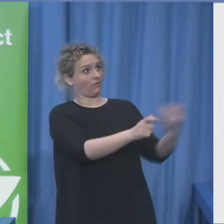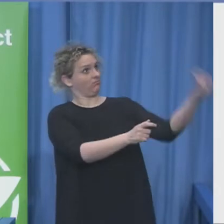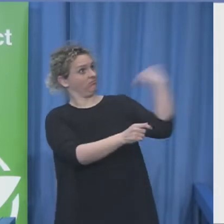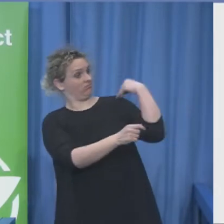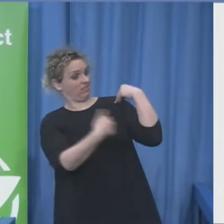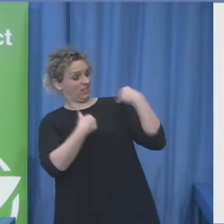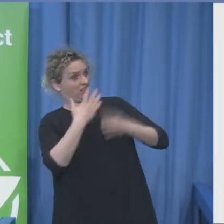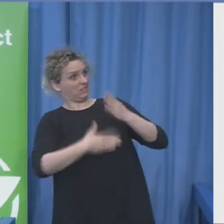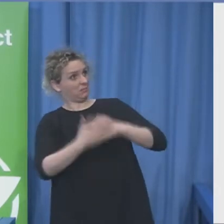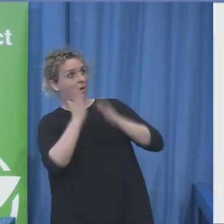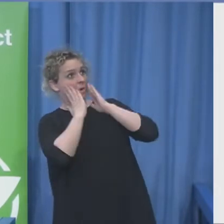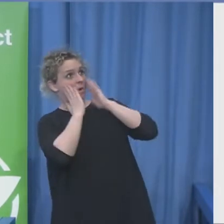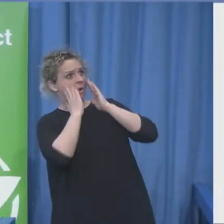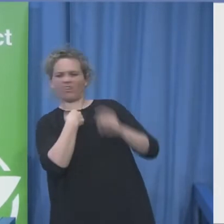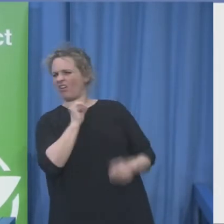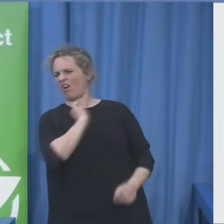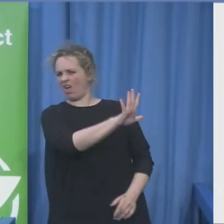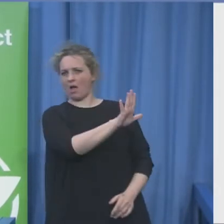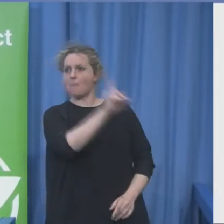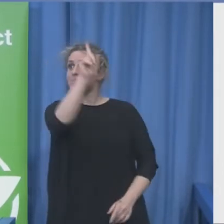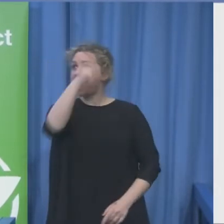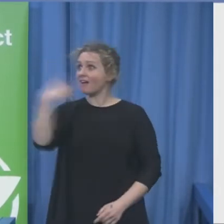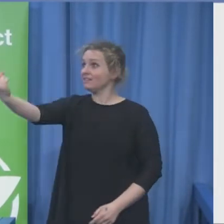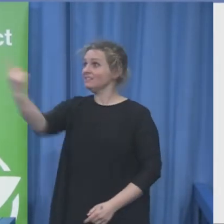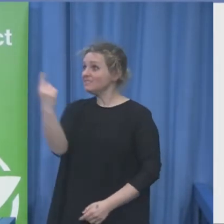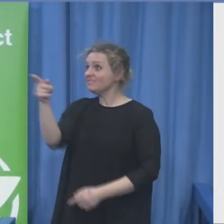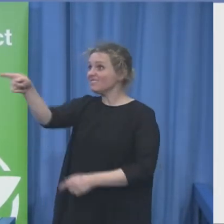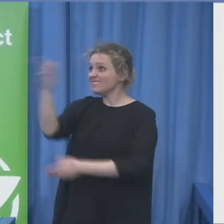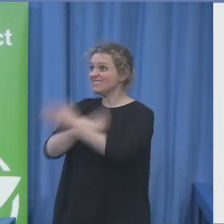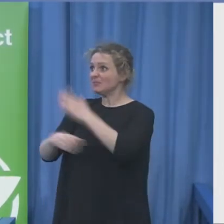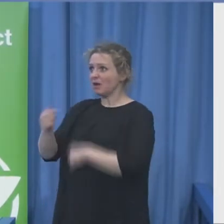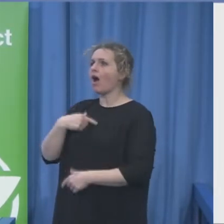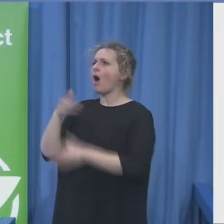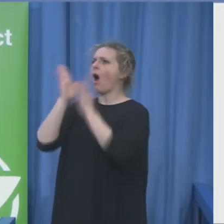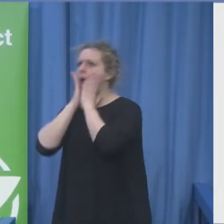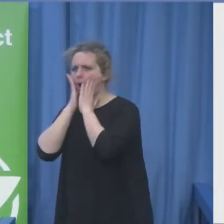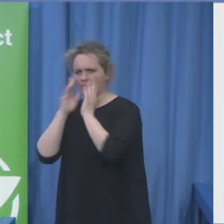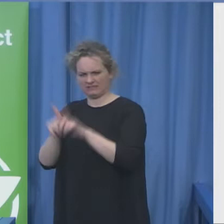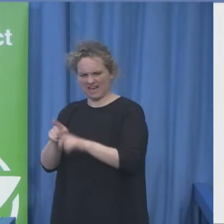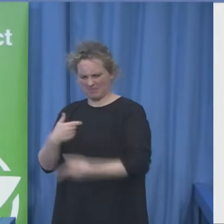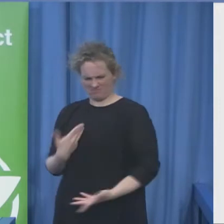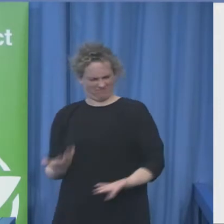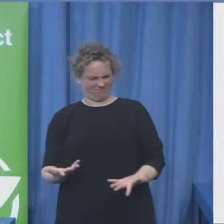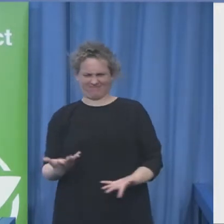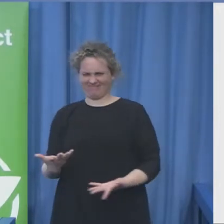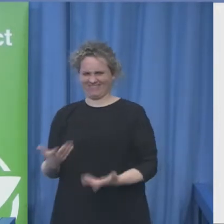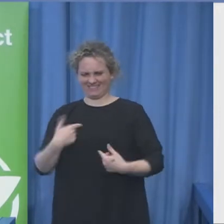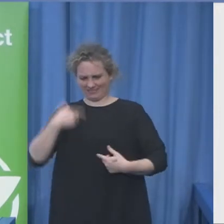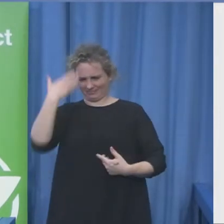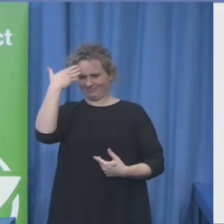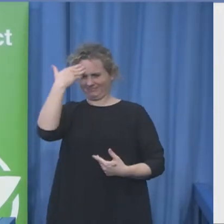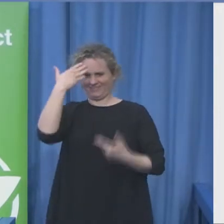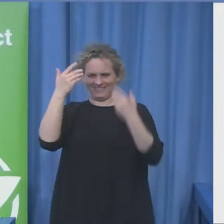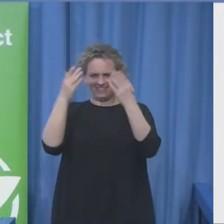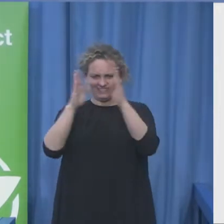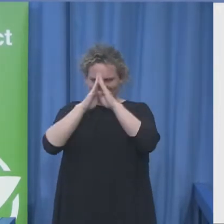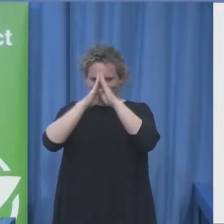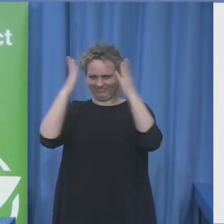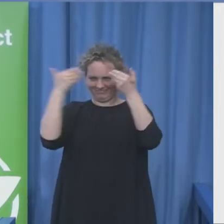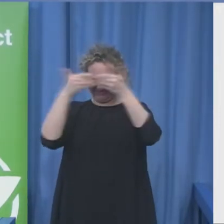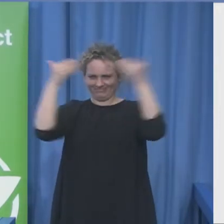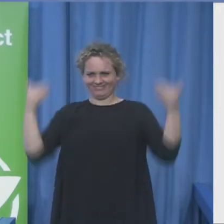is we're an amazing bunch of people, and we should applaud ourselves for each and everything we're doing in our countries,